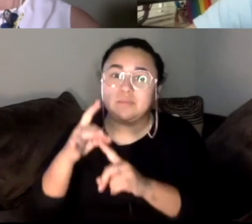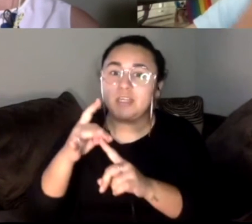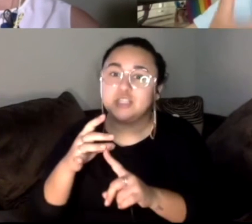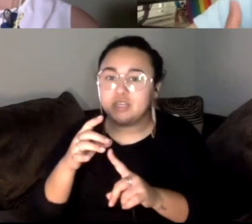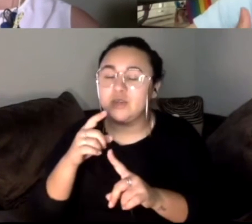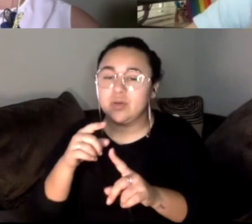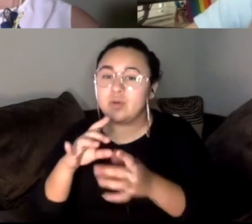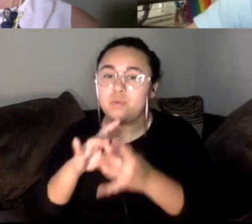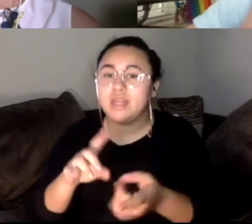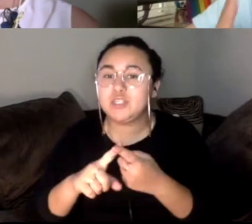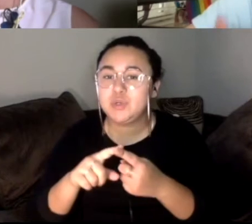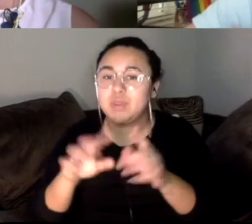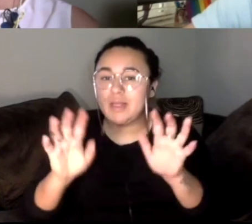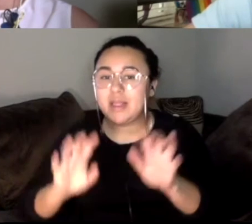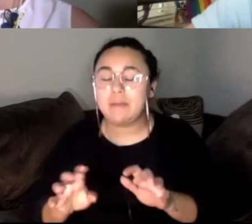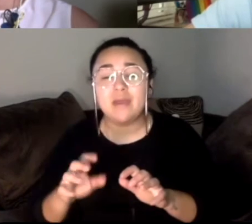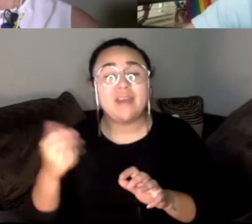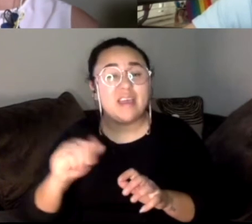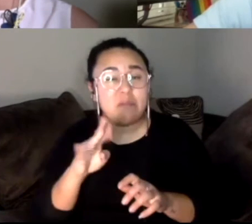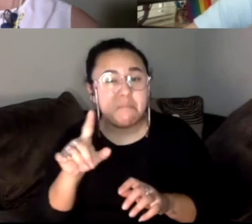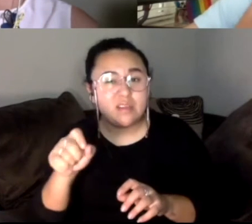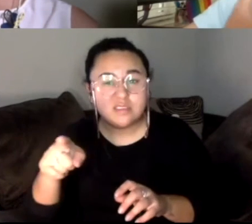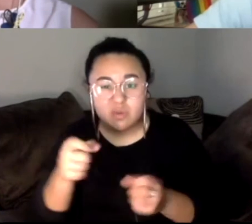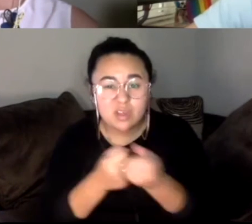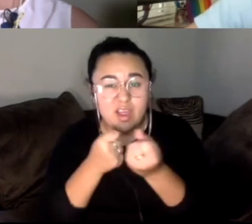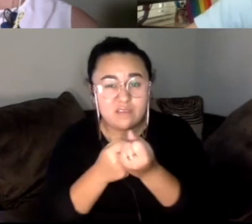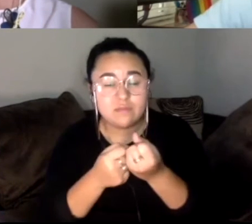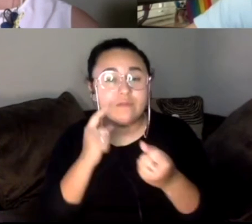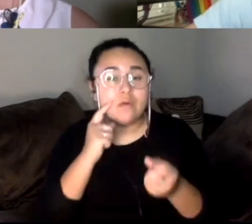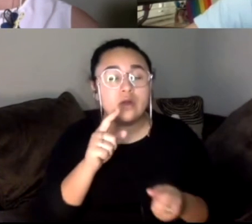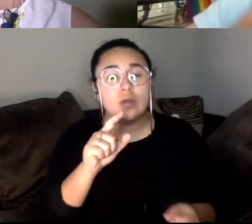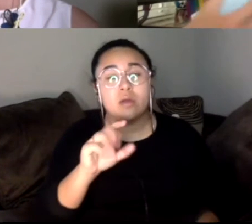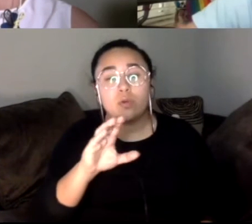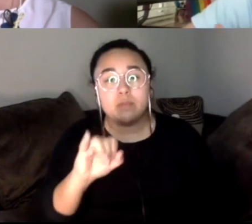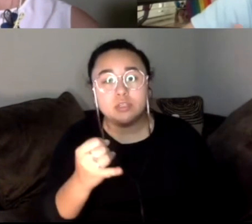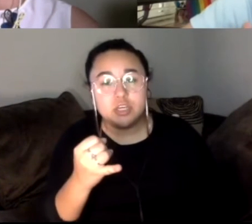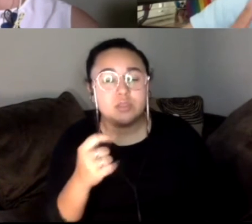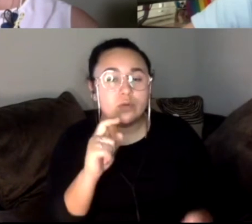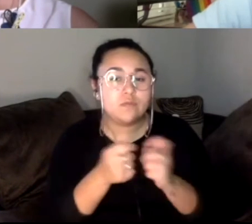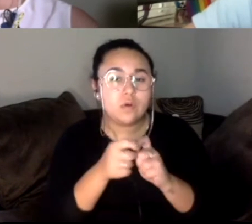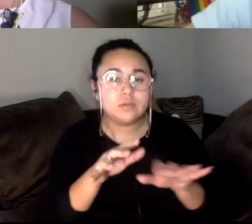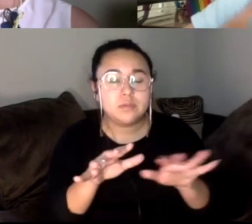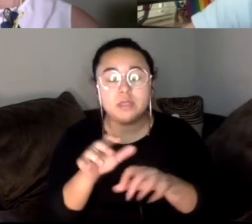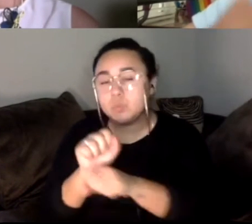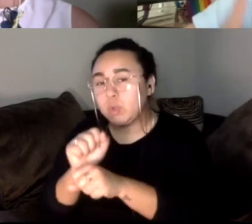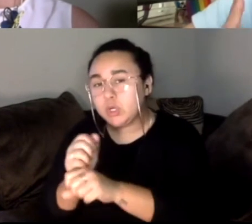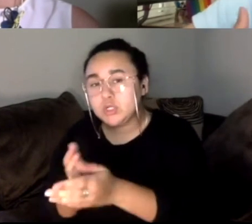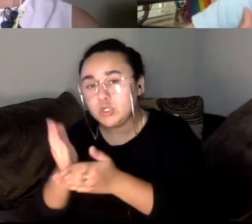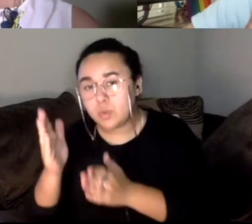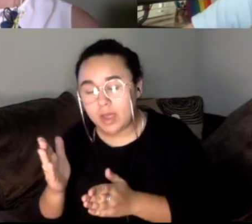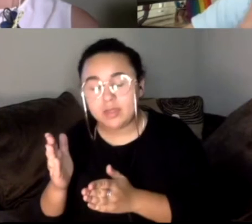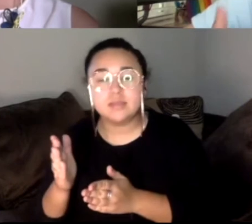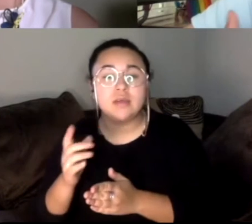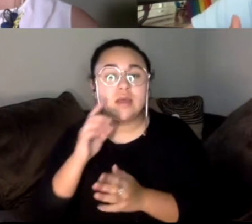lot of things. And if there are any bills that you've been advocating for as well, things from criminal justice reform space to workers' rights or to the climate, government, and that we